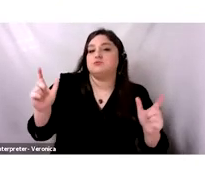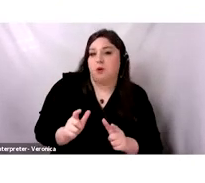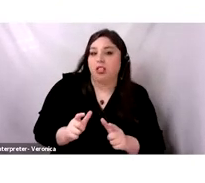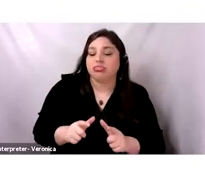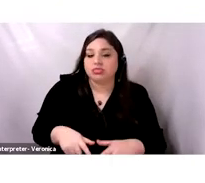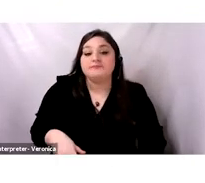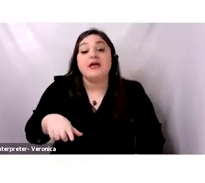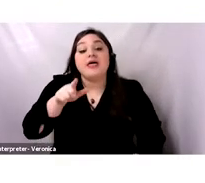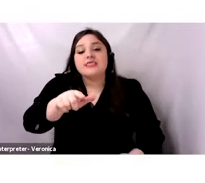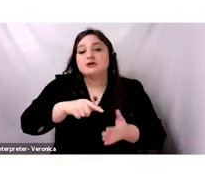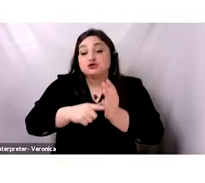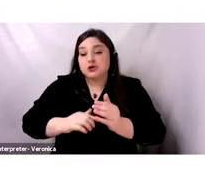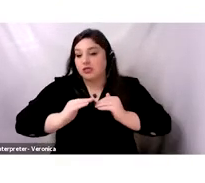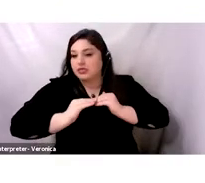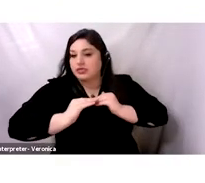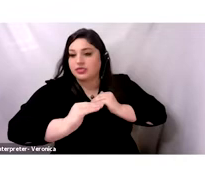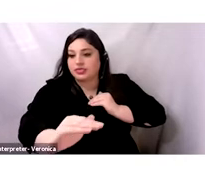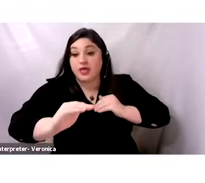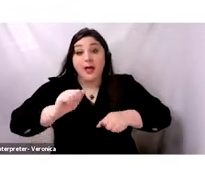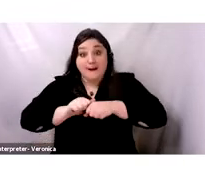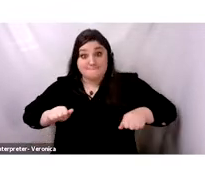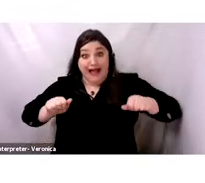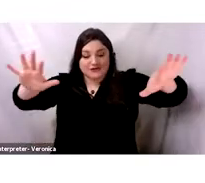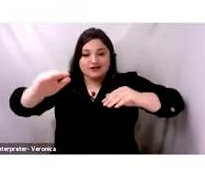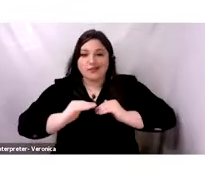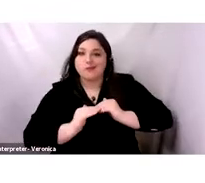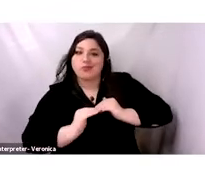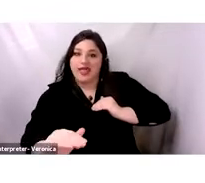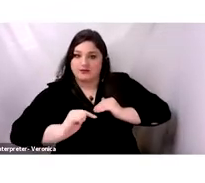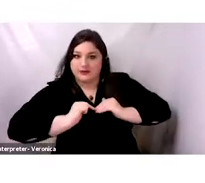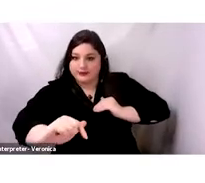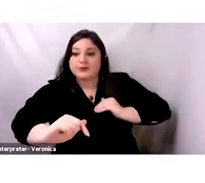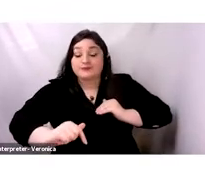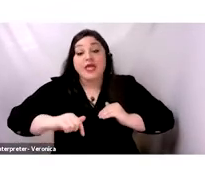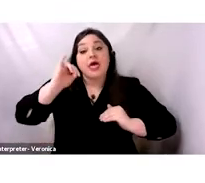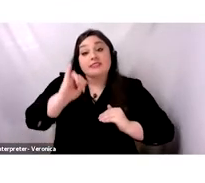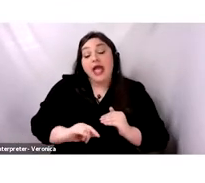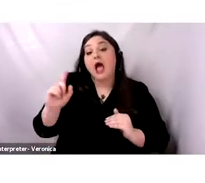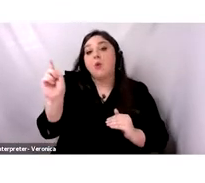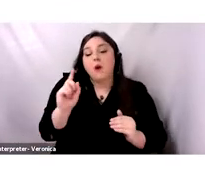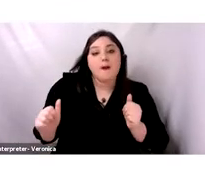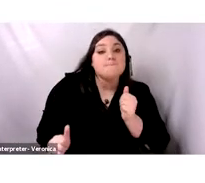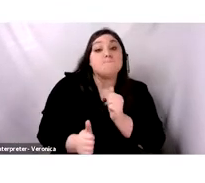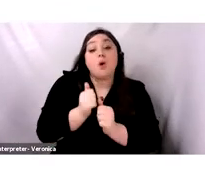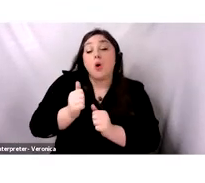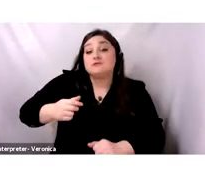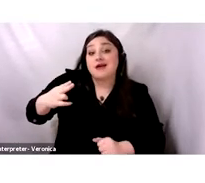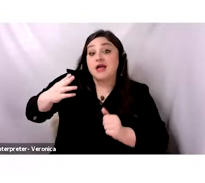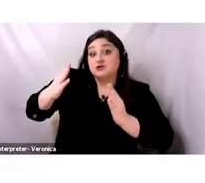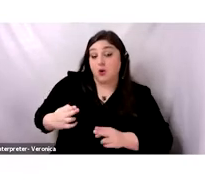plain of the Bekaa, that was at the heart of what older historians would call the